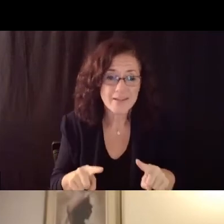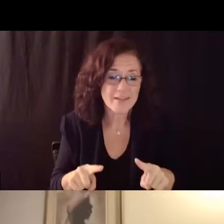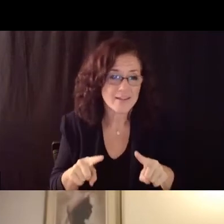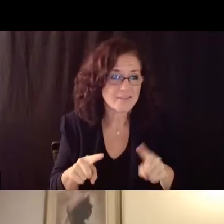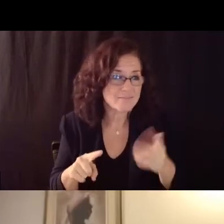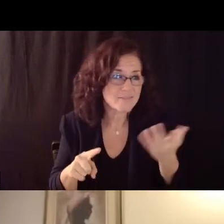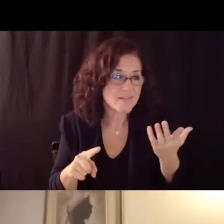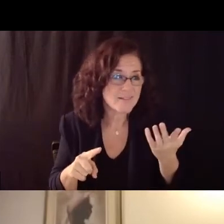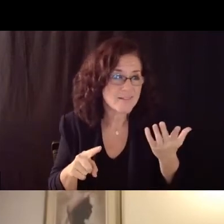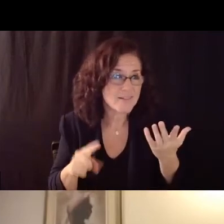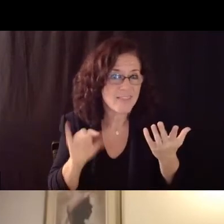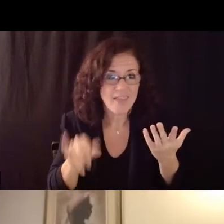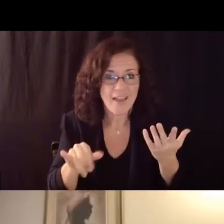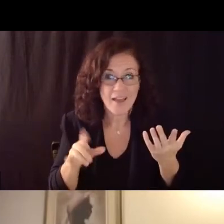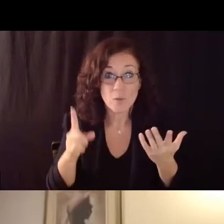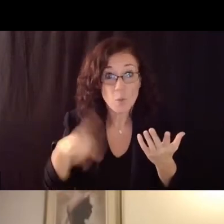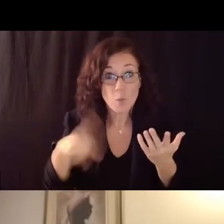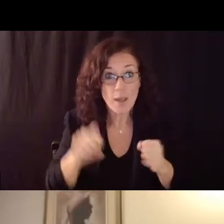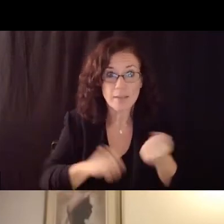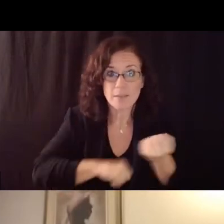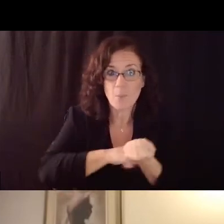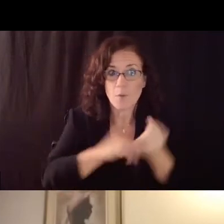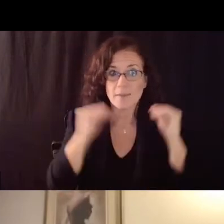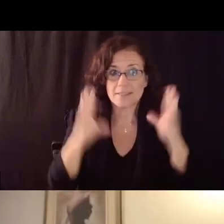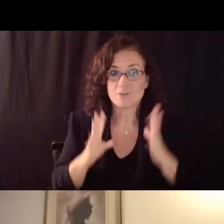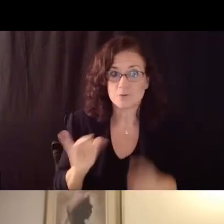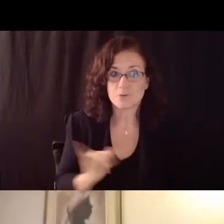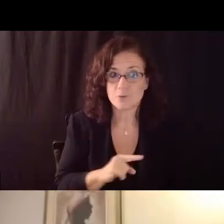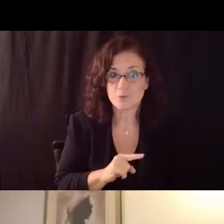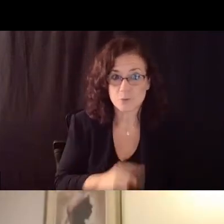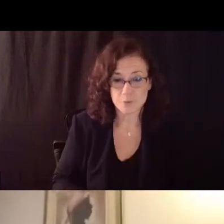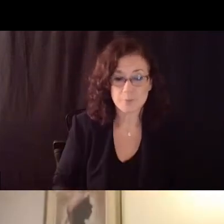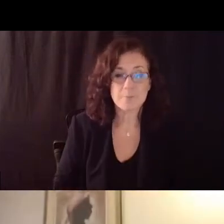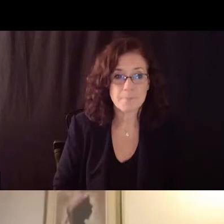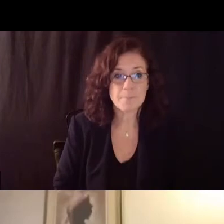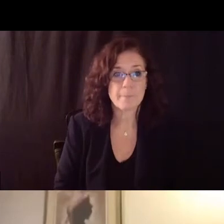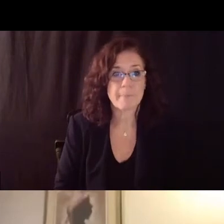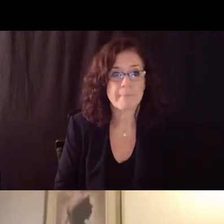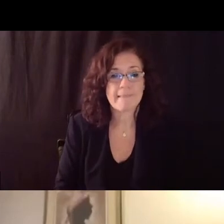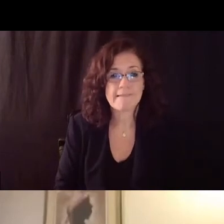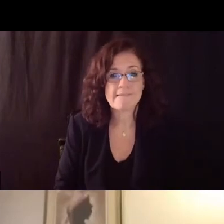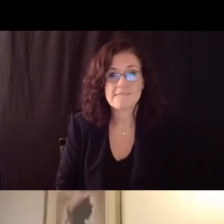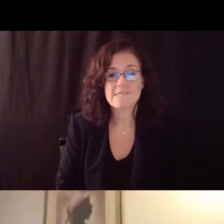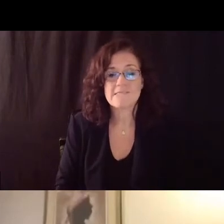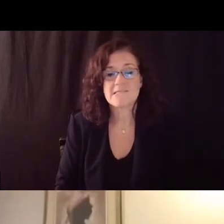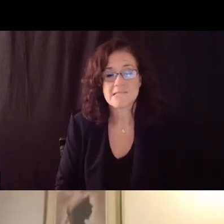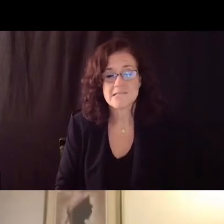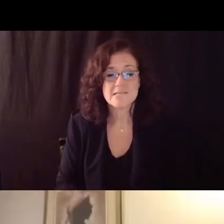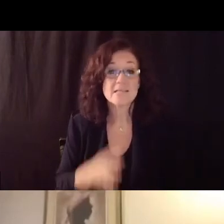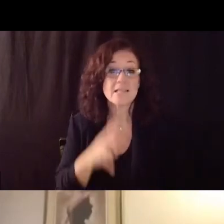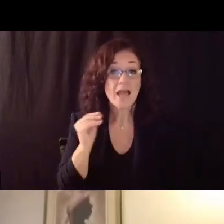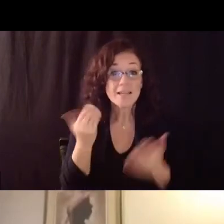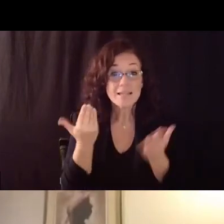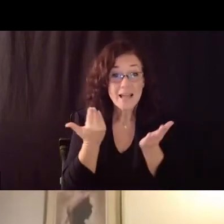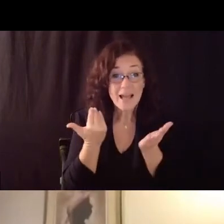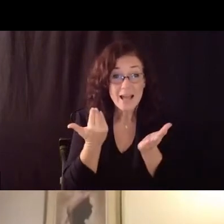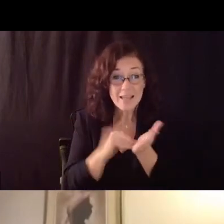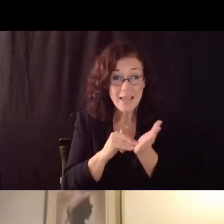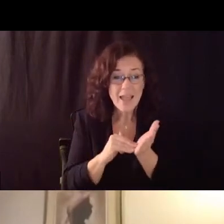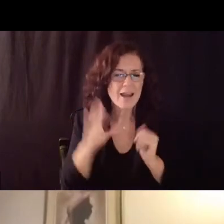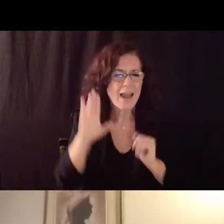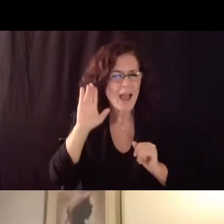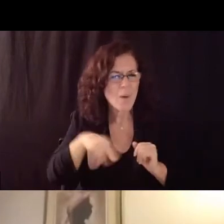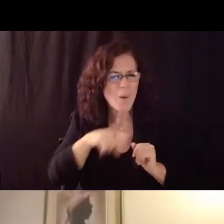everybody's on board with um and again i just i hear you that this is a case-by-case